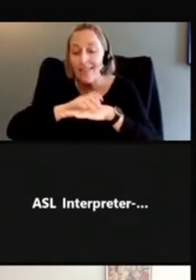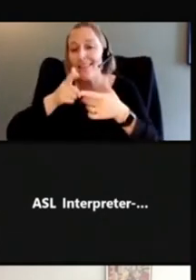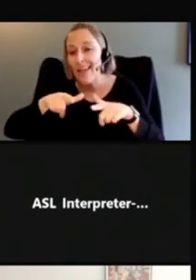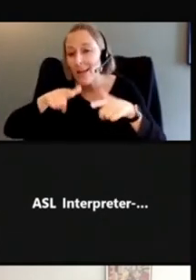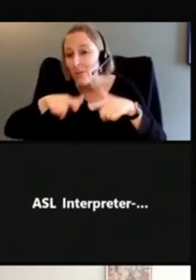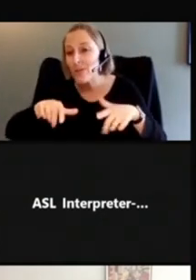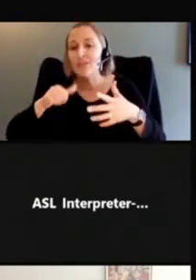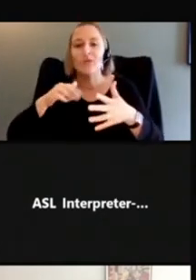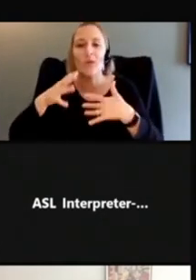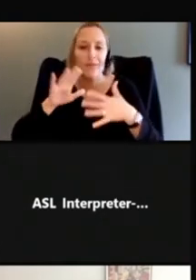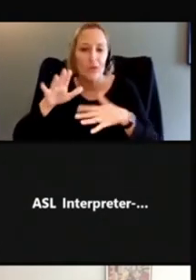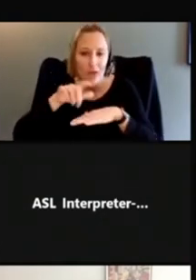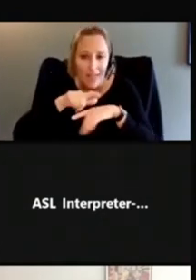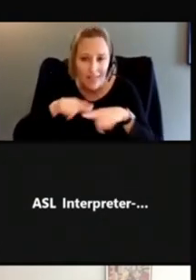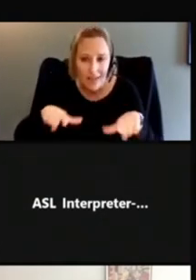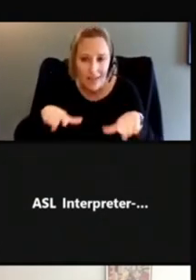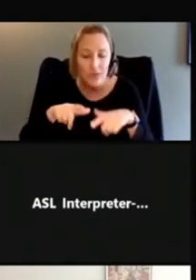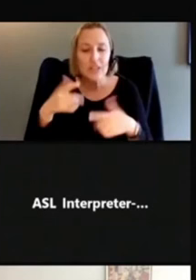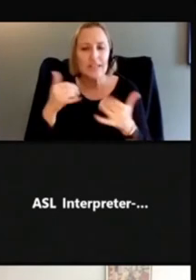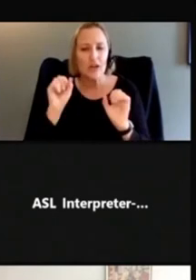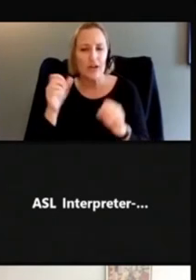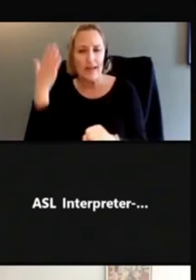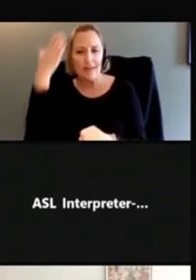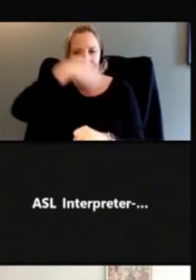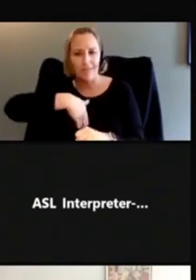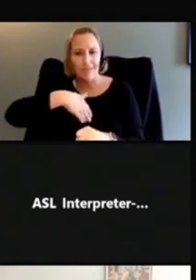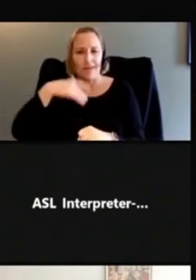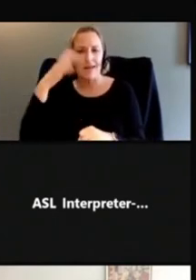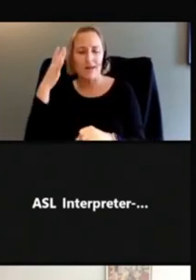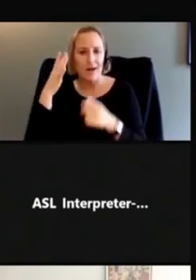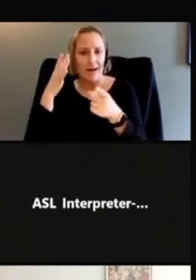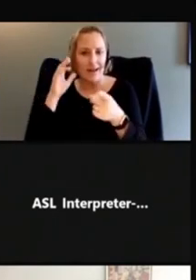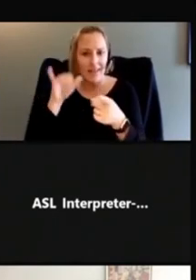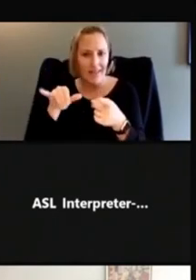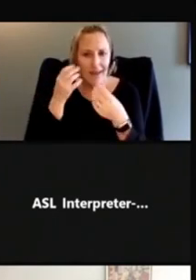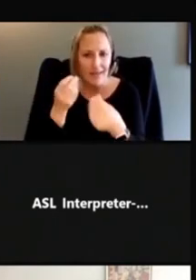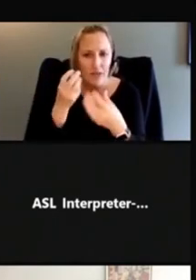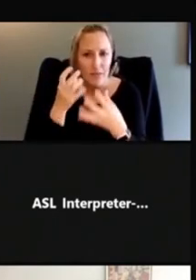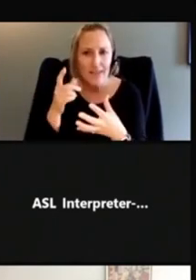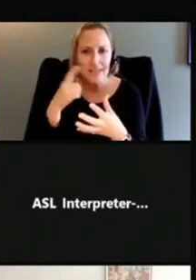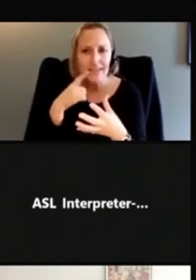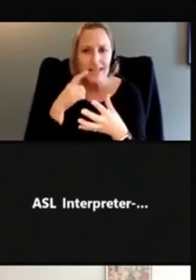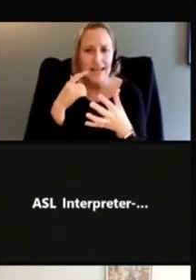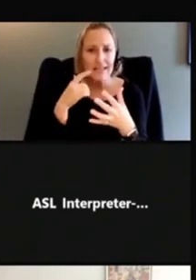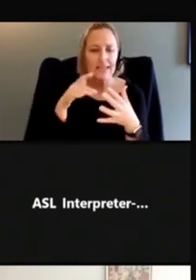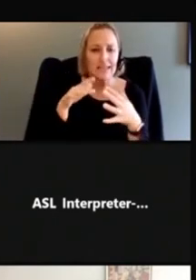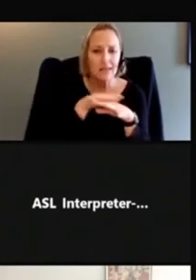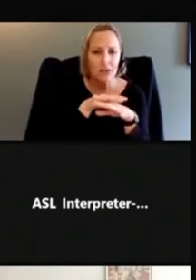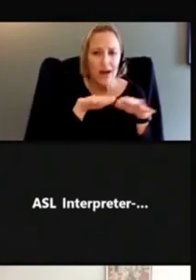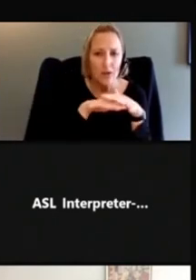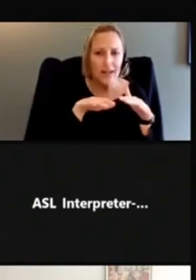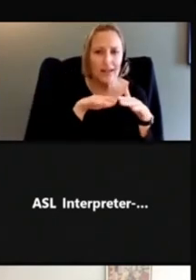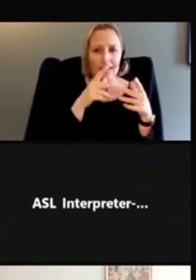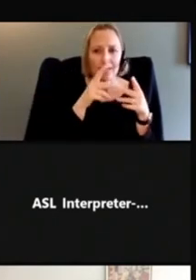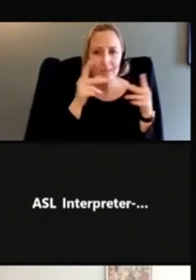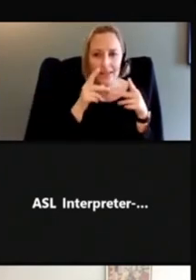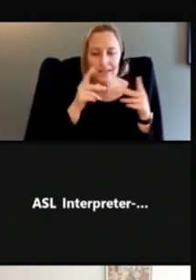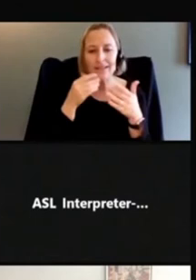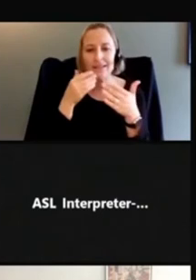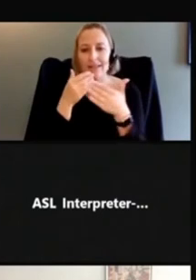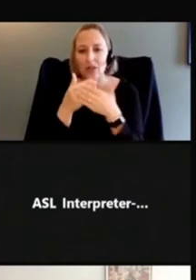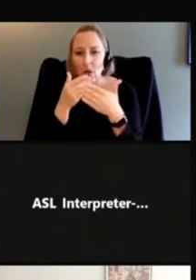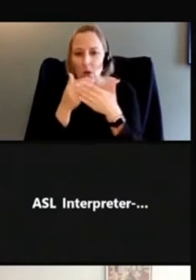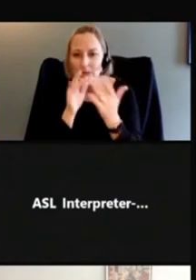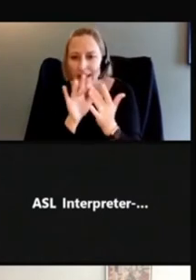it. And because the information is just saying crowded places, close contact settings, those confined and